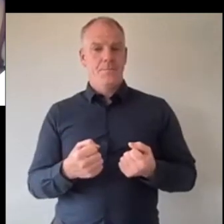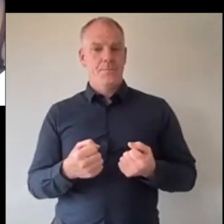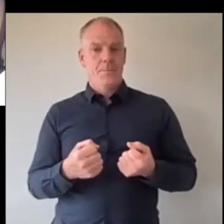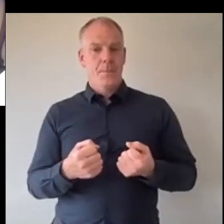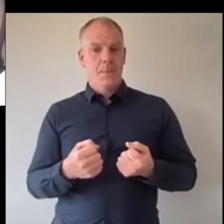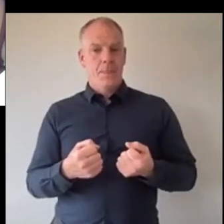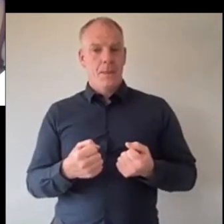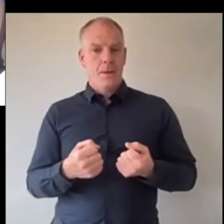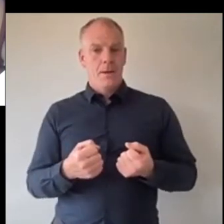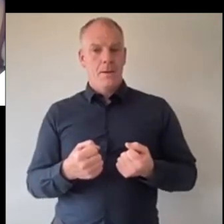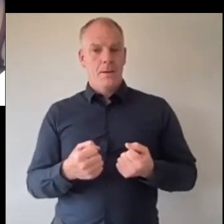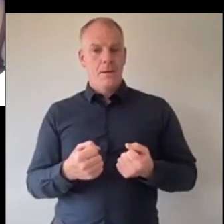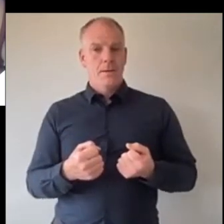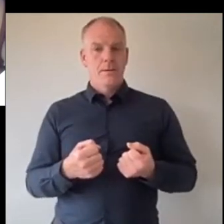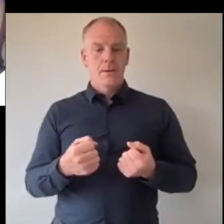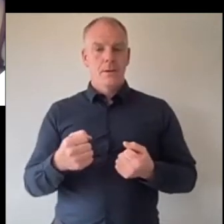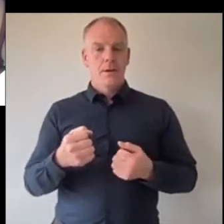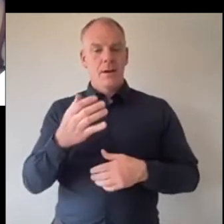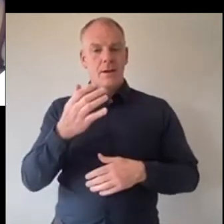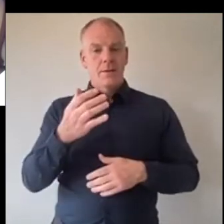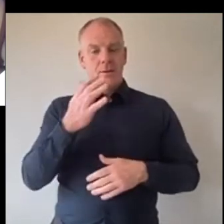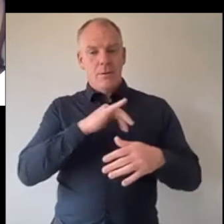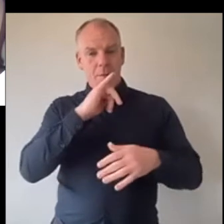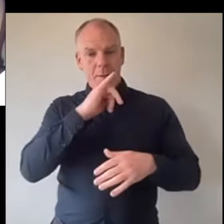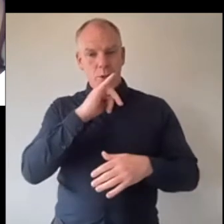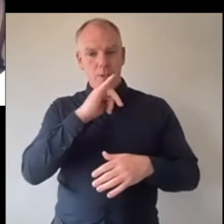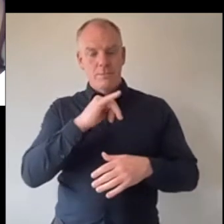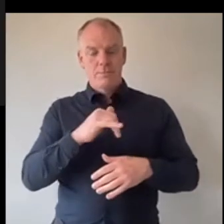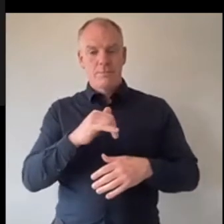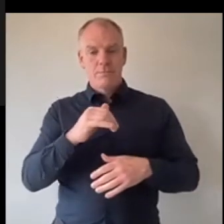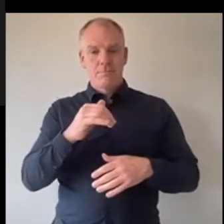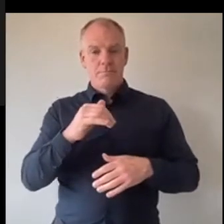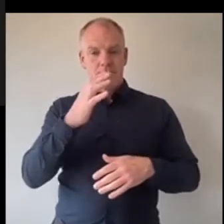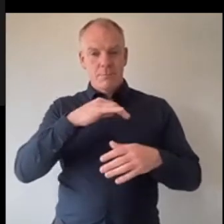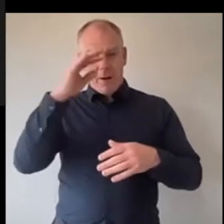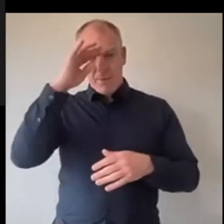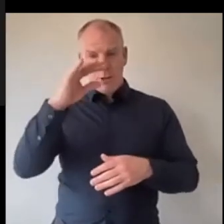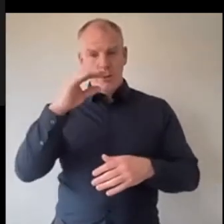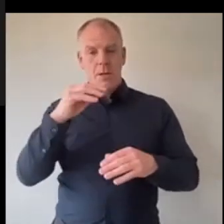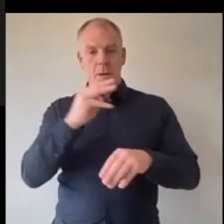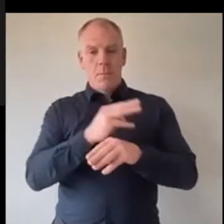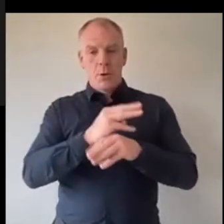birthday and confirmation money to a charity yeah to the homeless